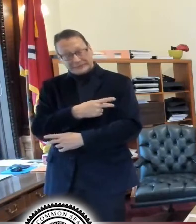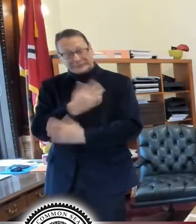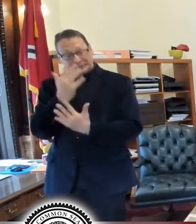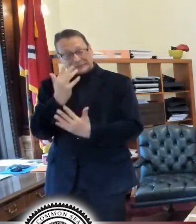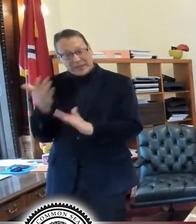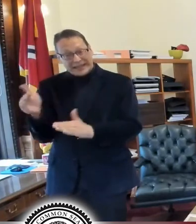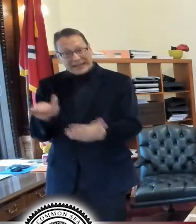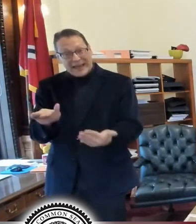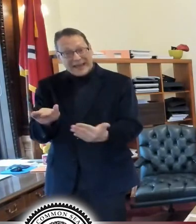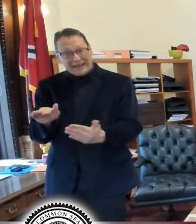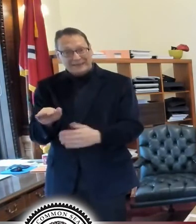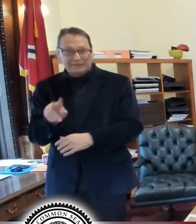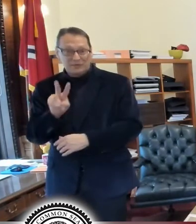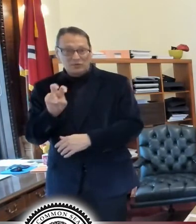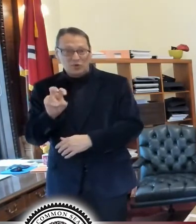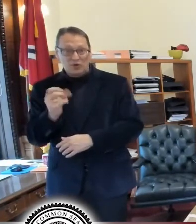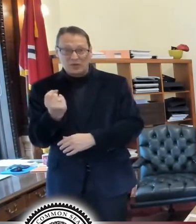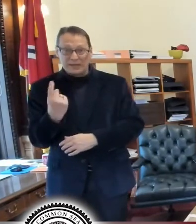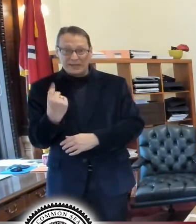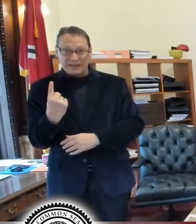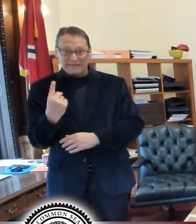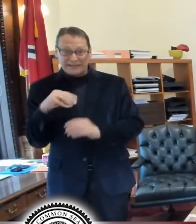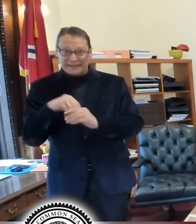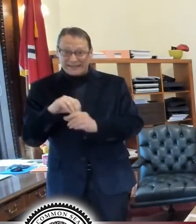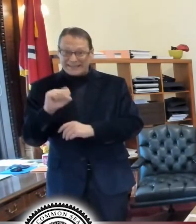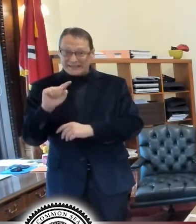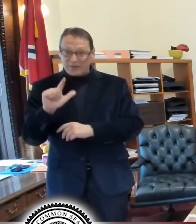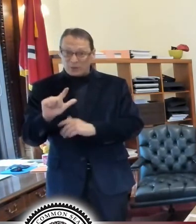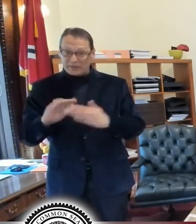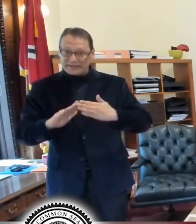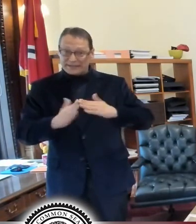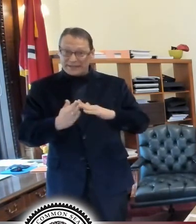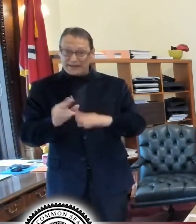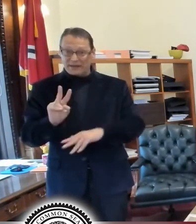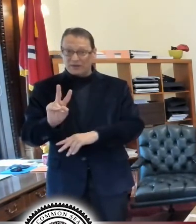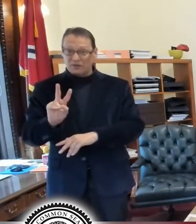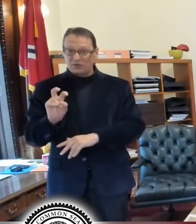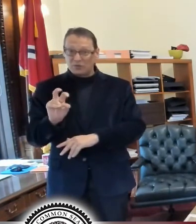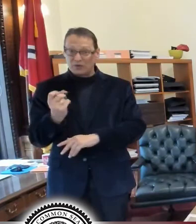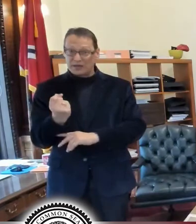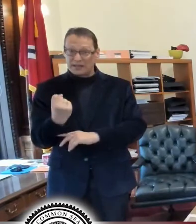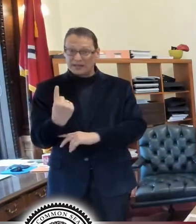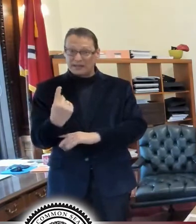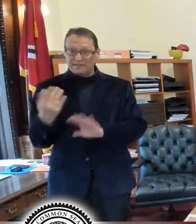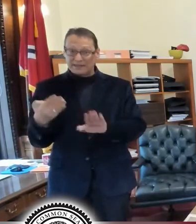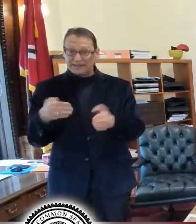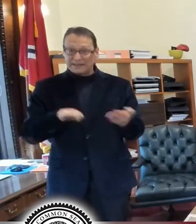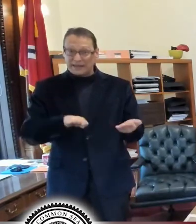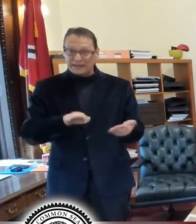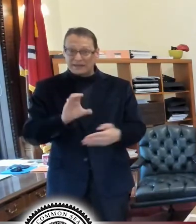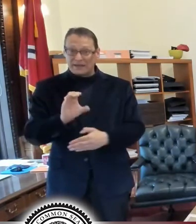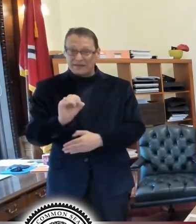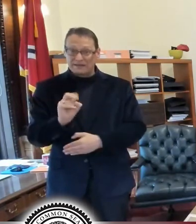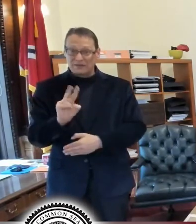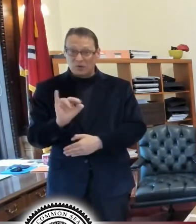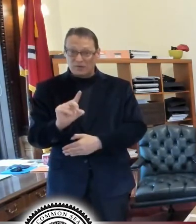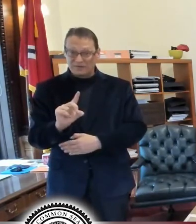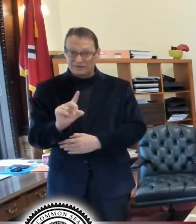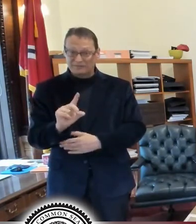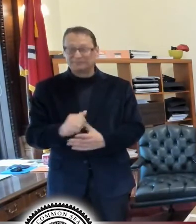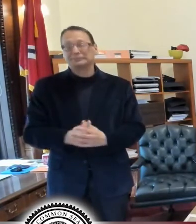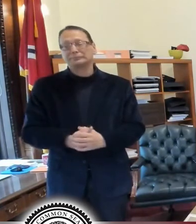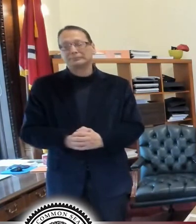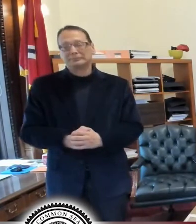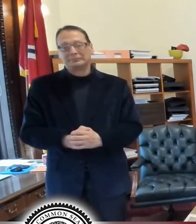St. Louis, we've had 211 deaths from covid so far. Um, it's